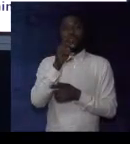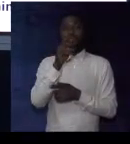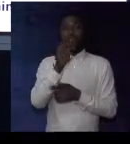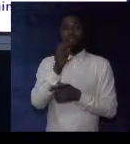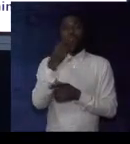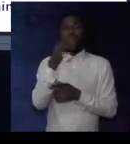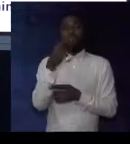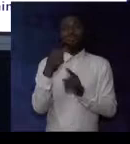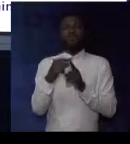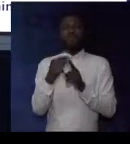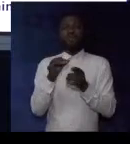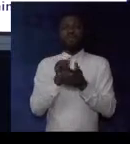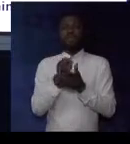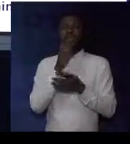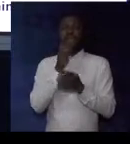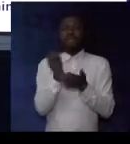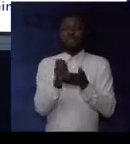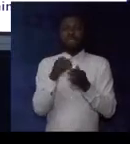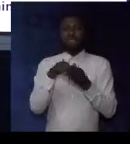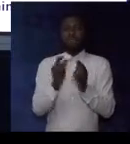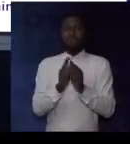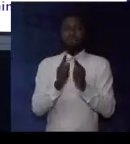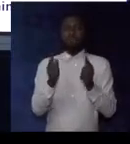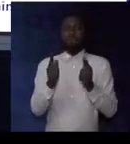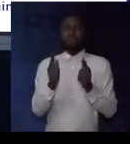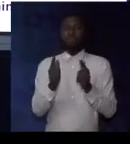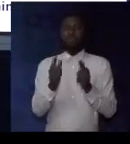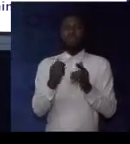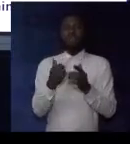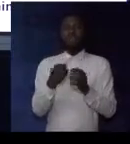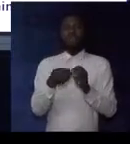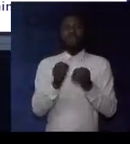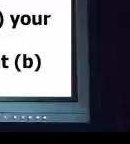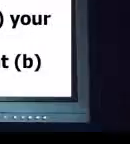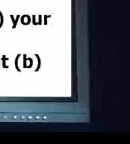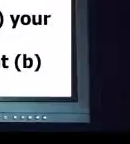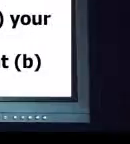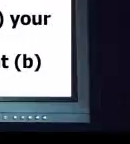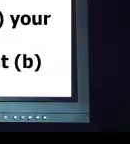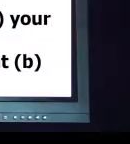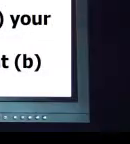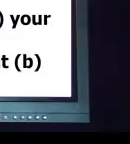of the words that are written in bold. There are five. There are